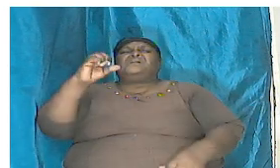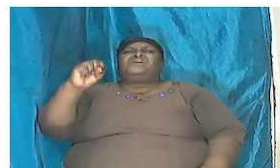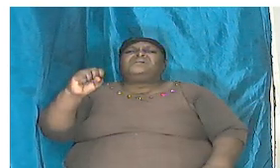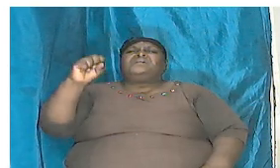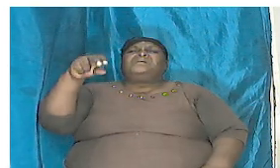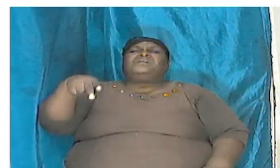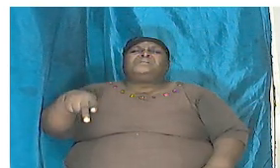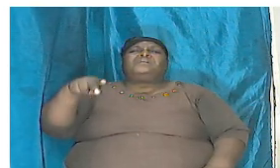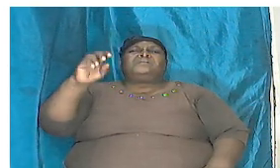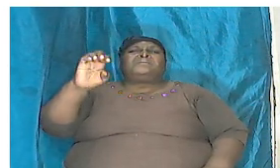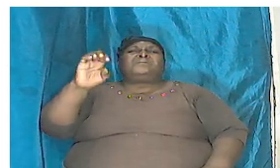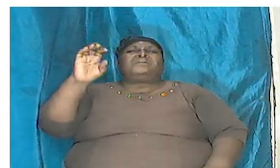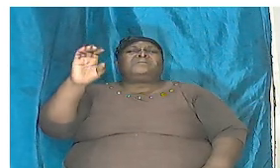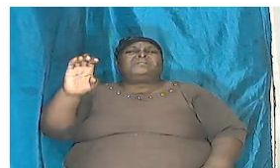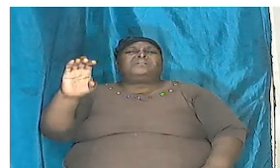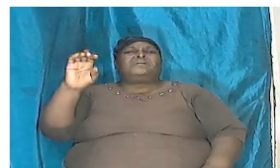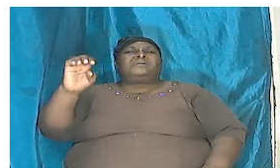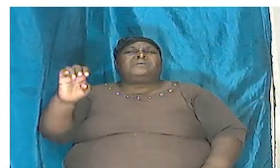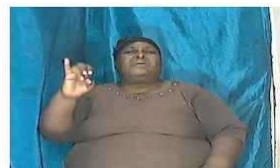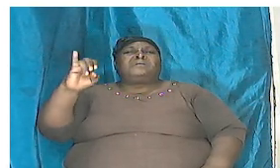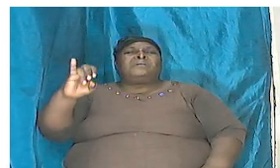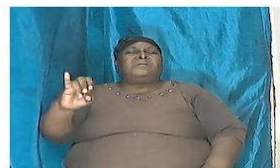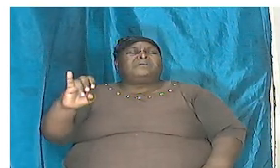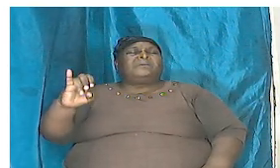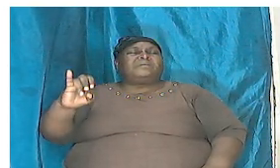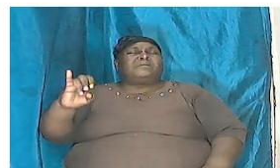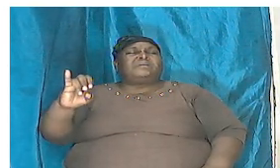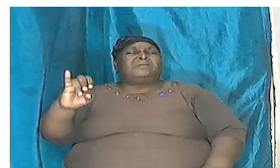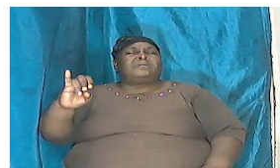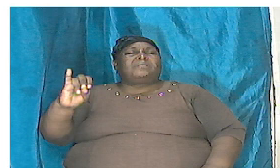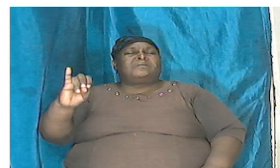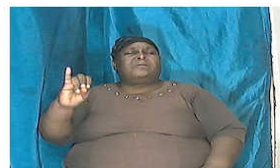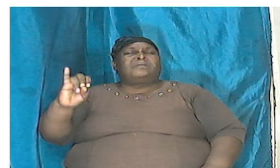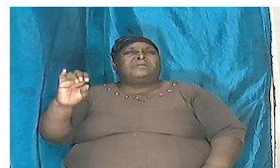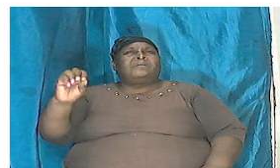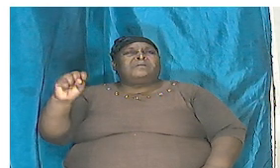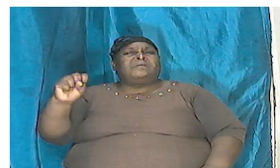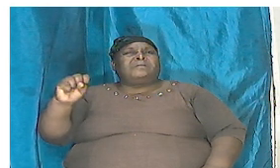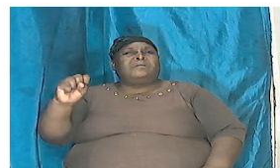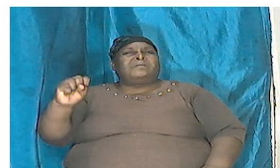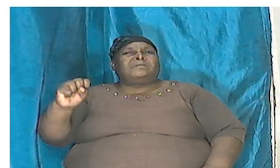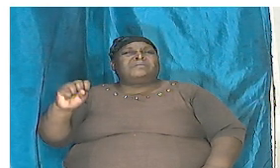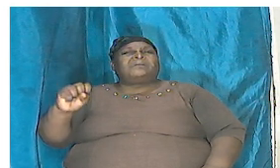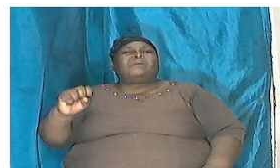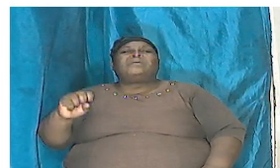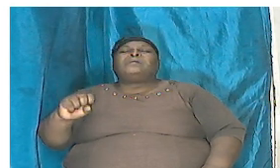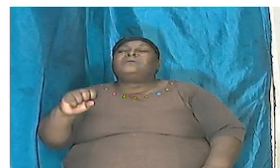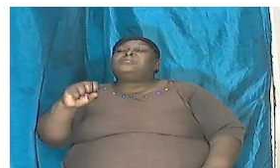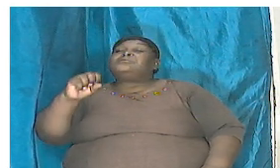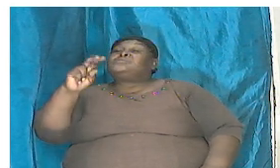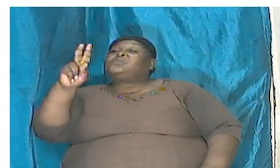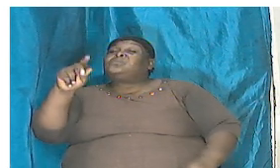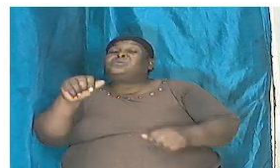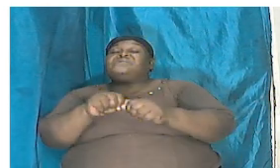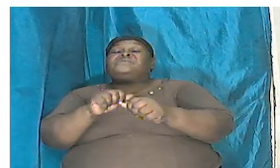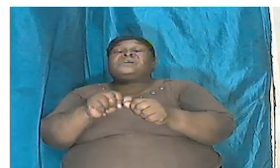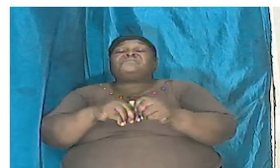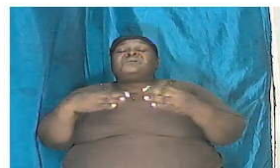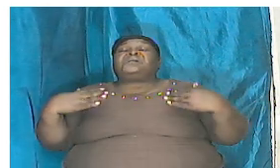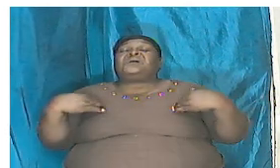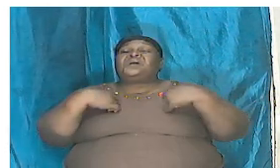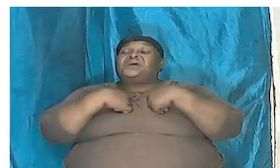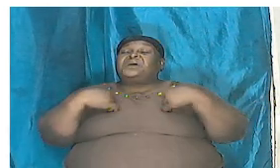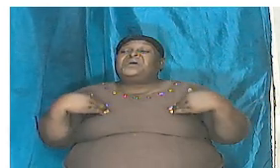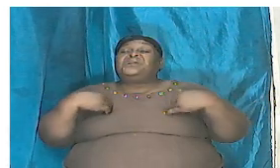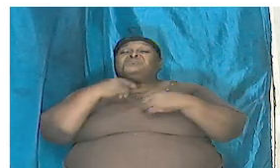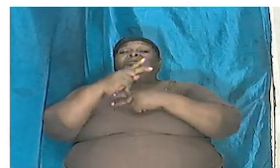it couldn't but the Bible did not say two of every species it said two of every kind and in